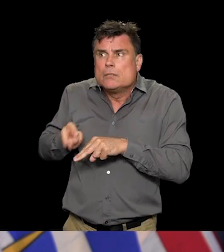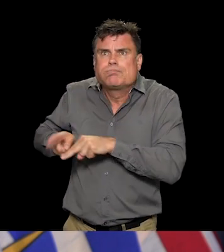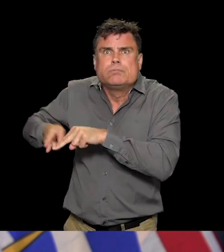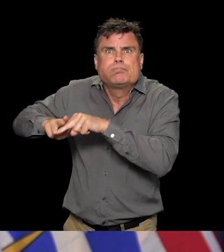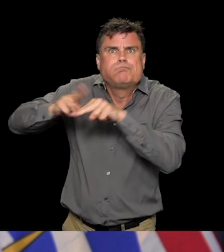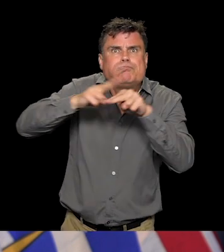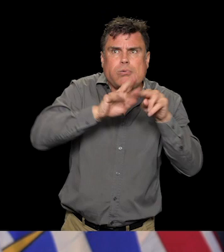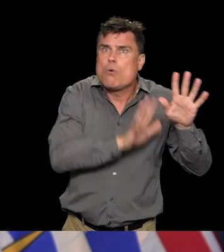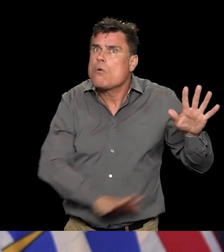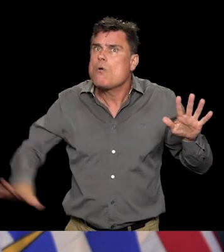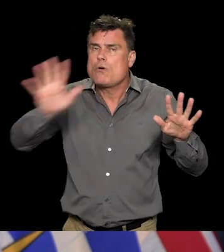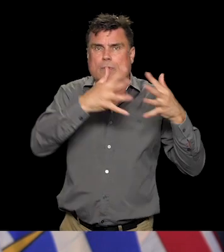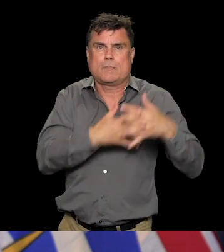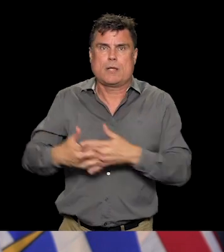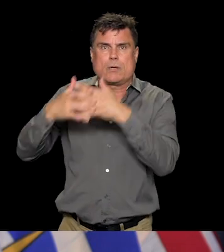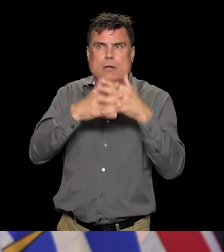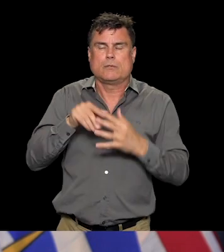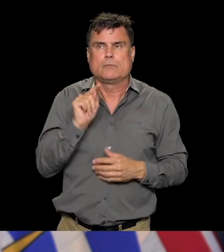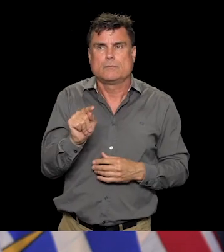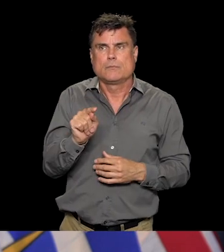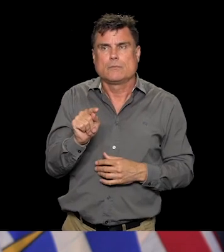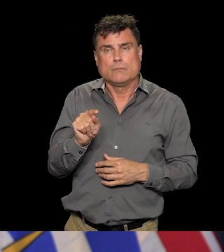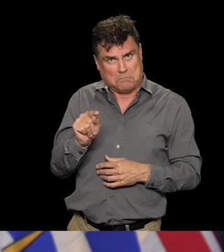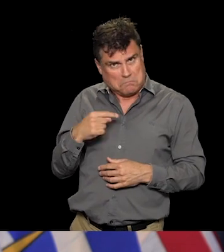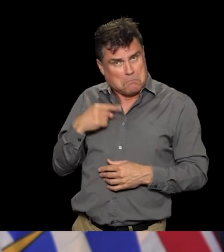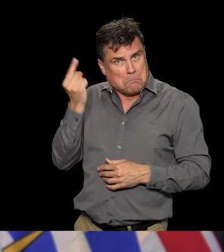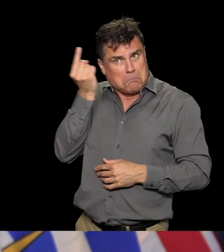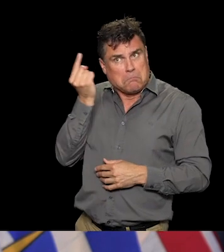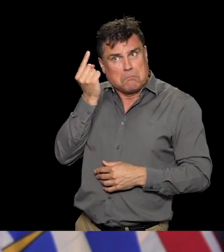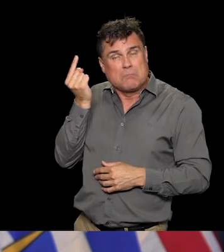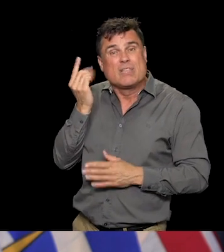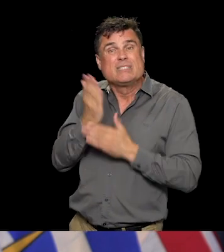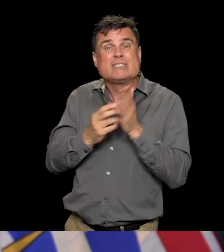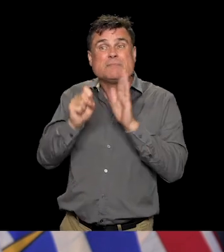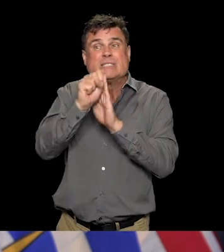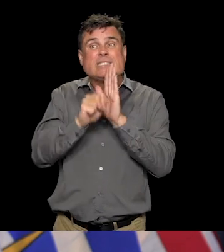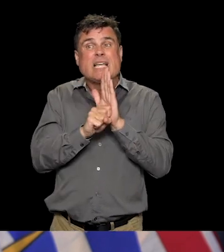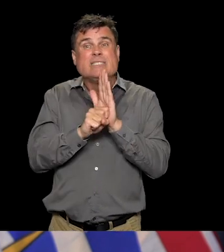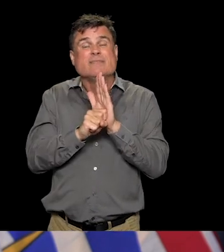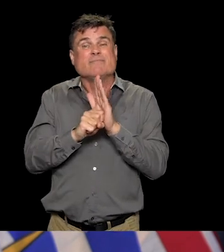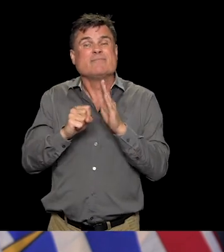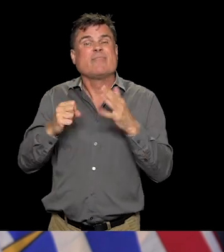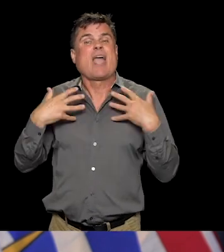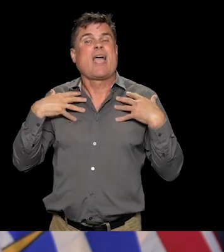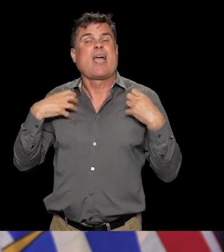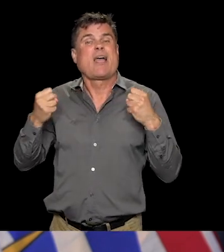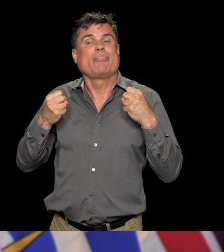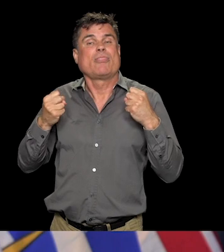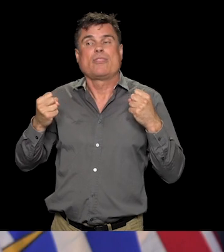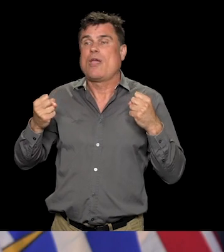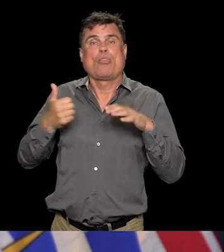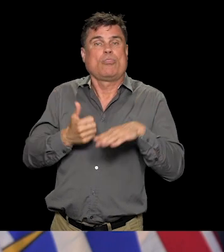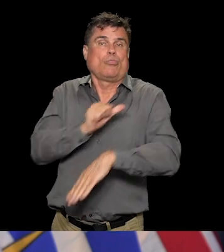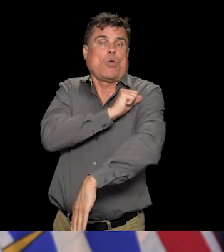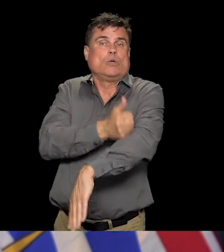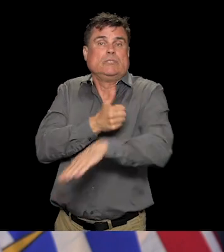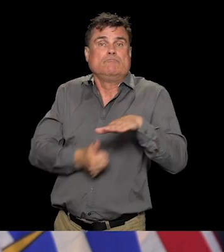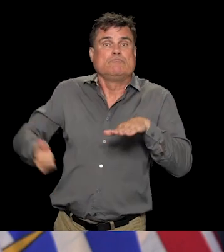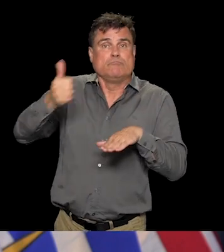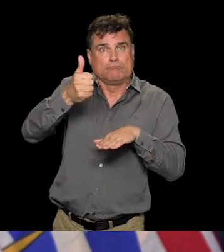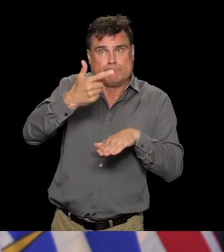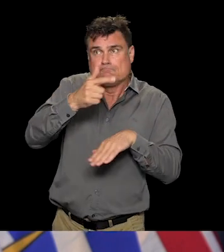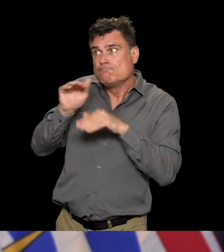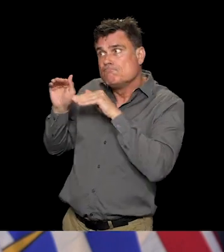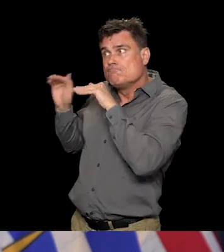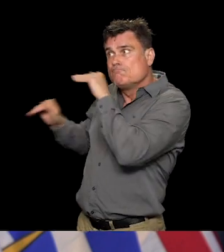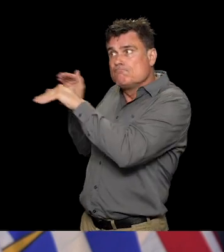there? they asking you for advice given how well we're doing here? Yeah, that's a good question. So yes, we are very concerned, obviously, about the border.